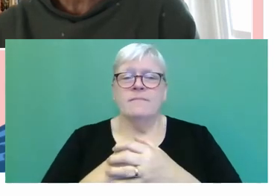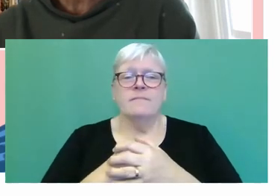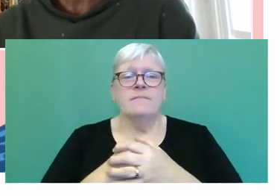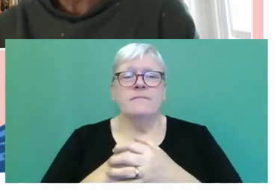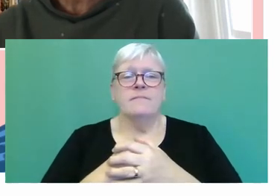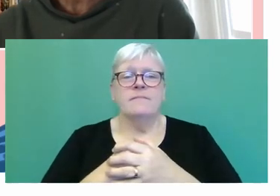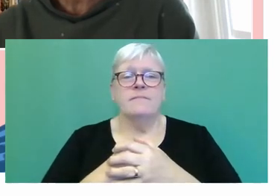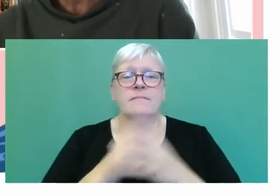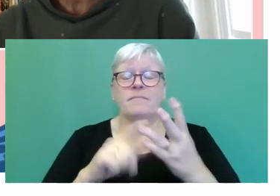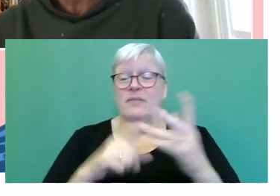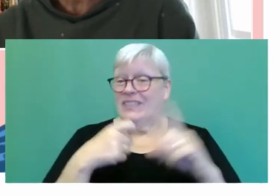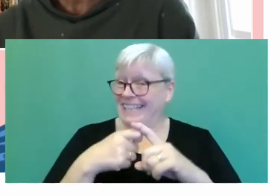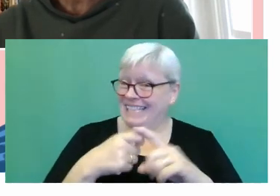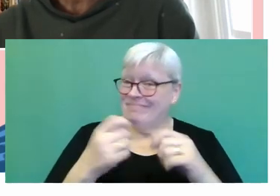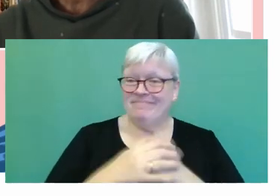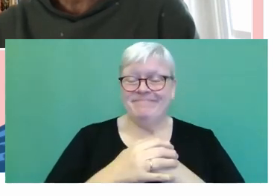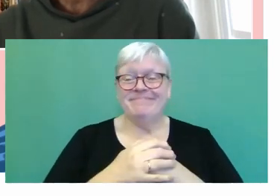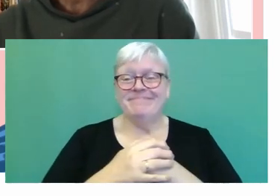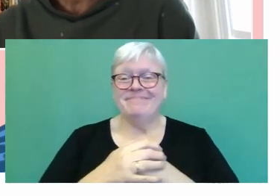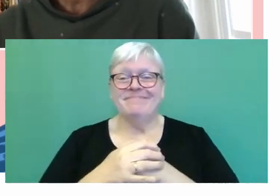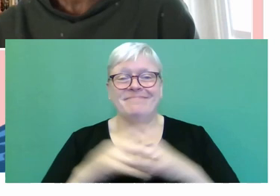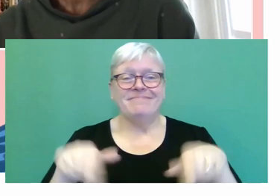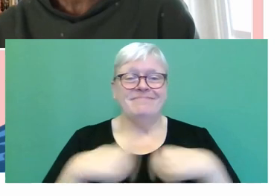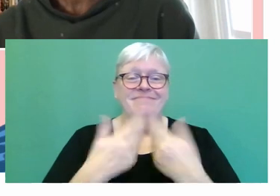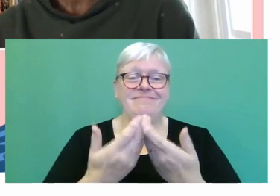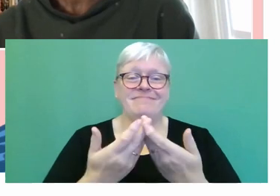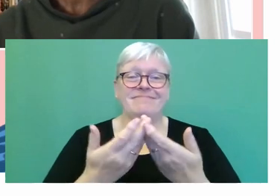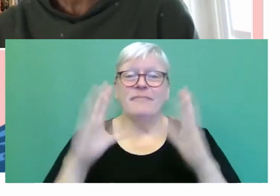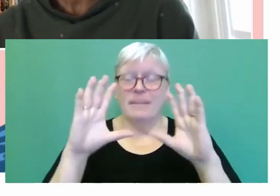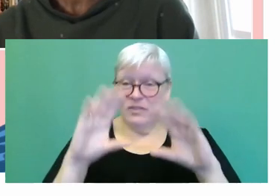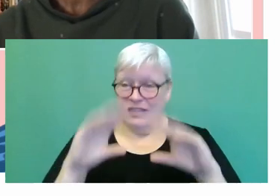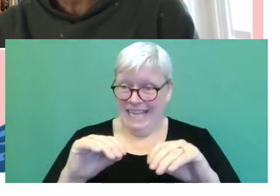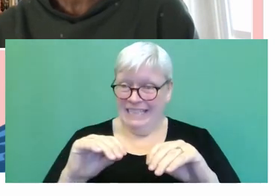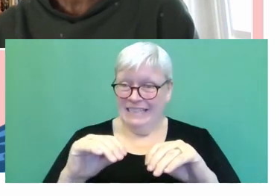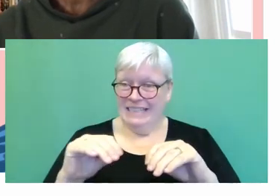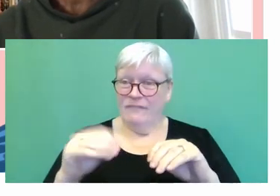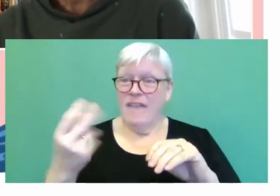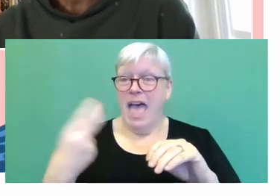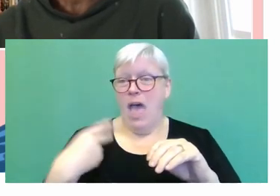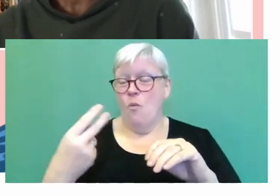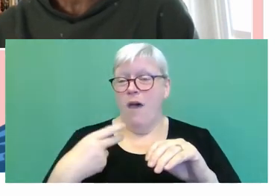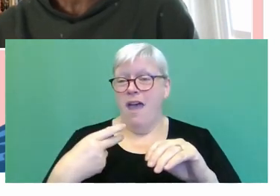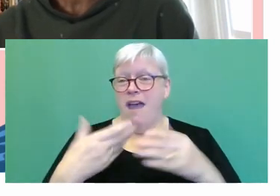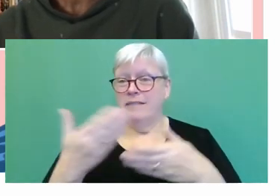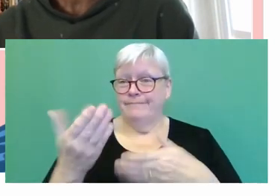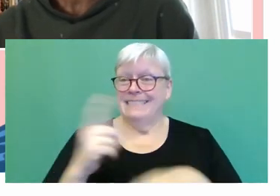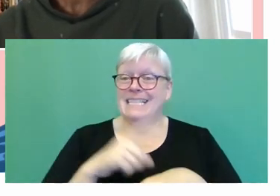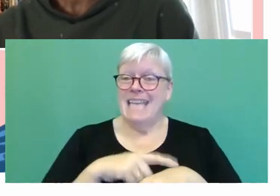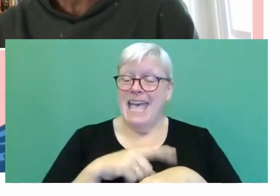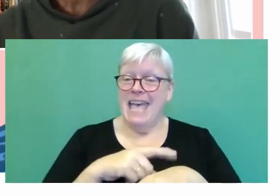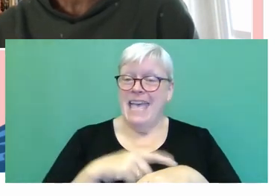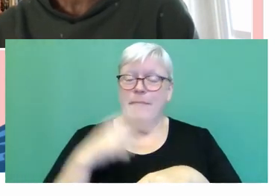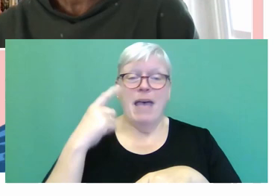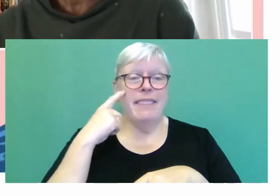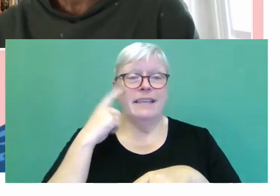Okay, so we're, we're coming to the end of our allotted time. So I think I'll just,